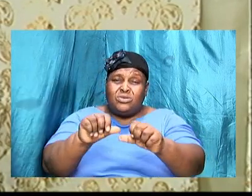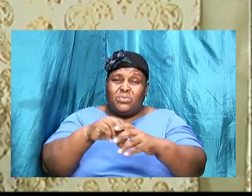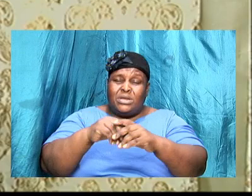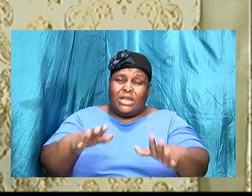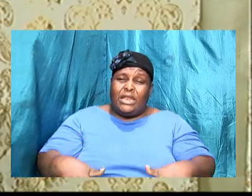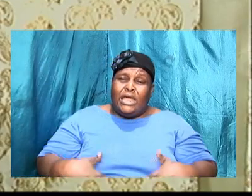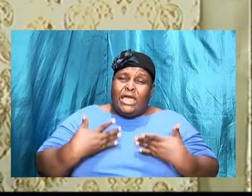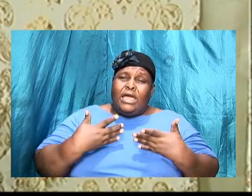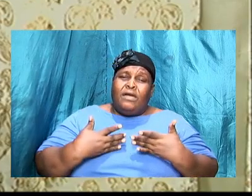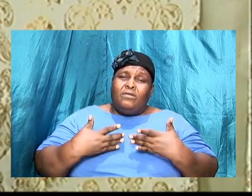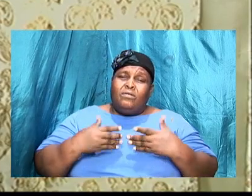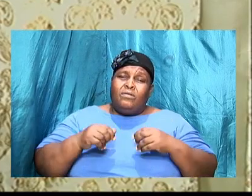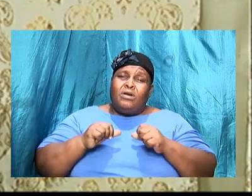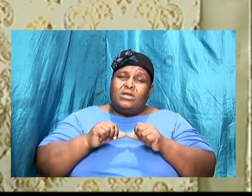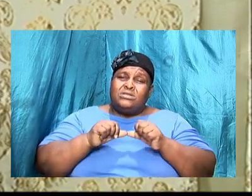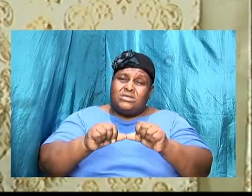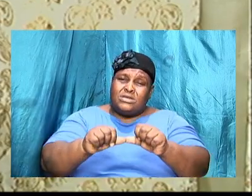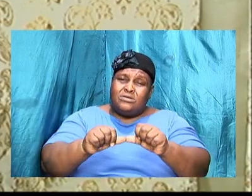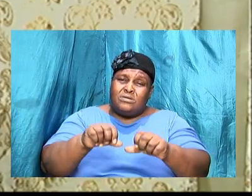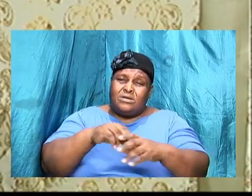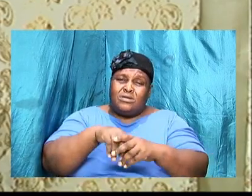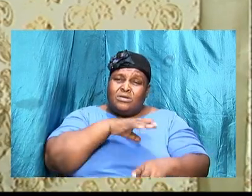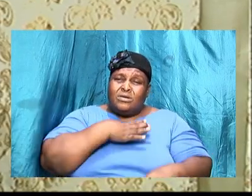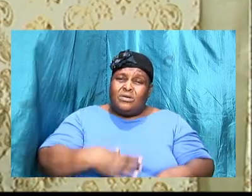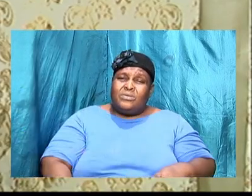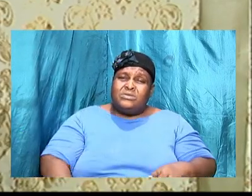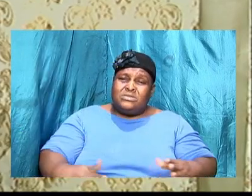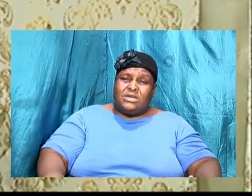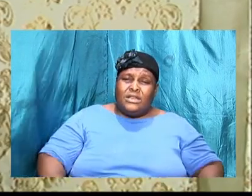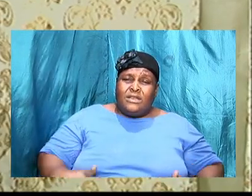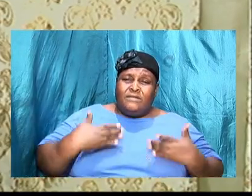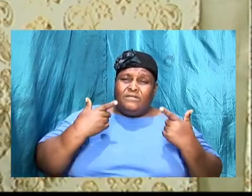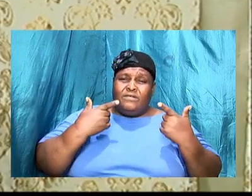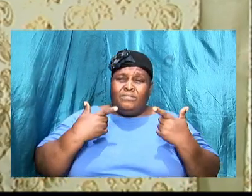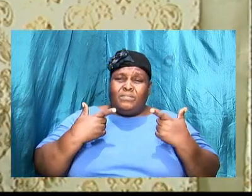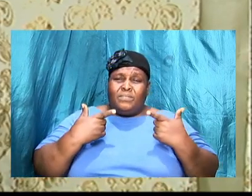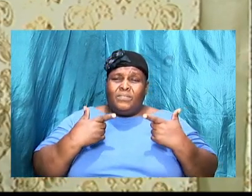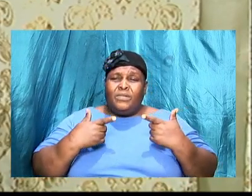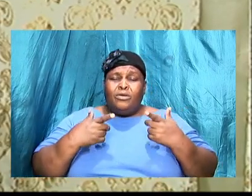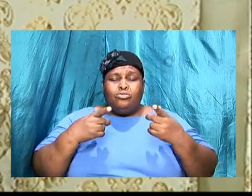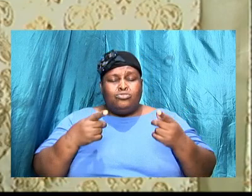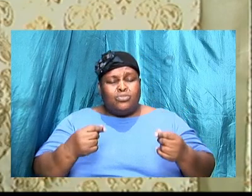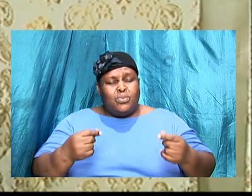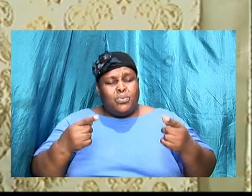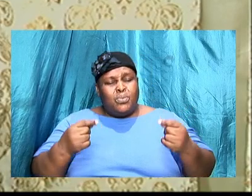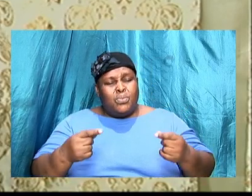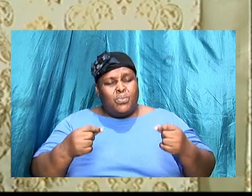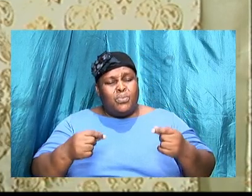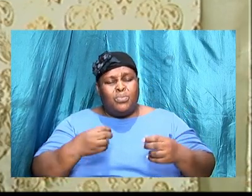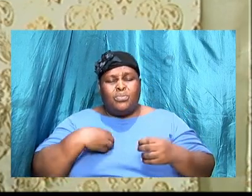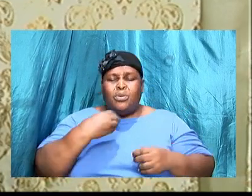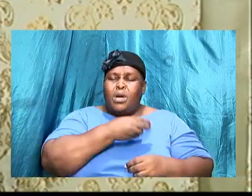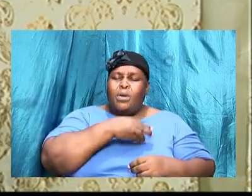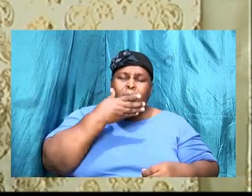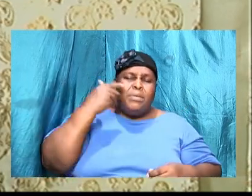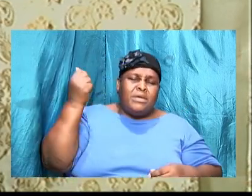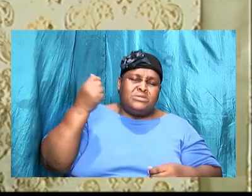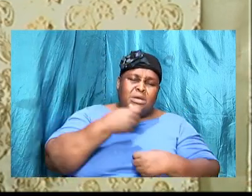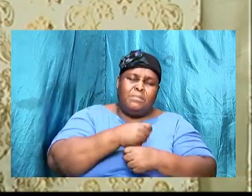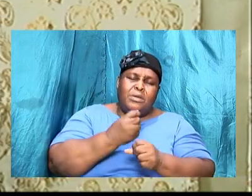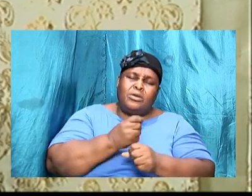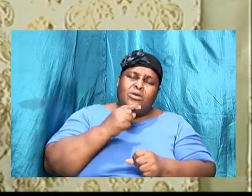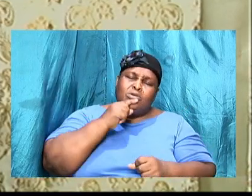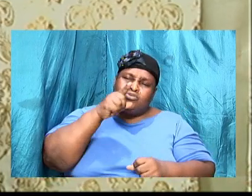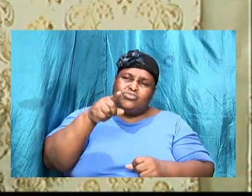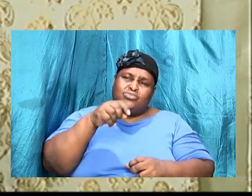forward in our Christian walk that we do our endeavor best to make sure that we are in